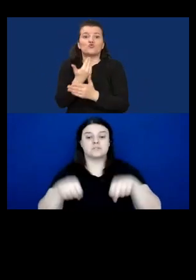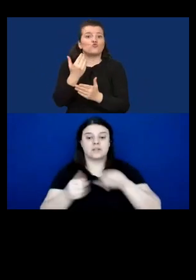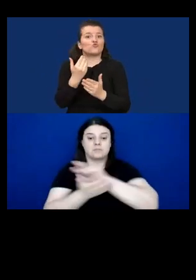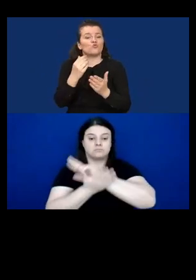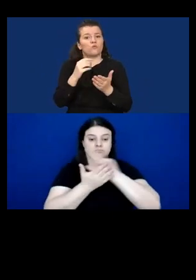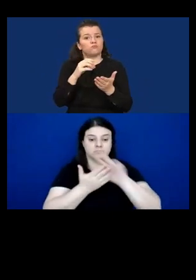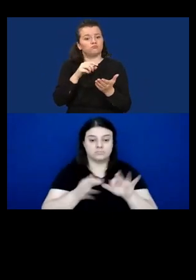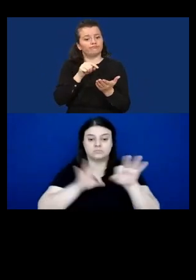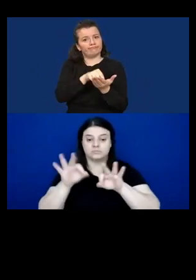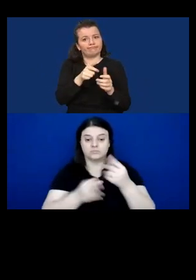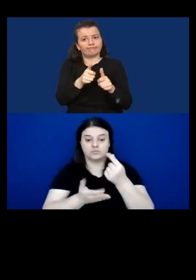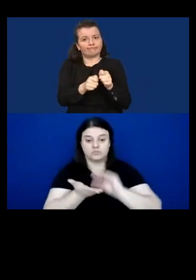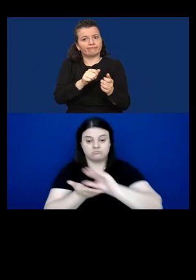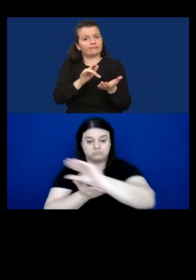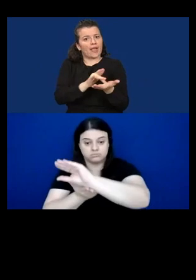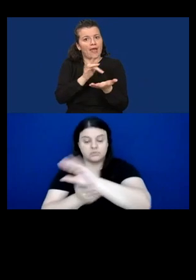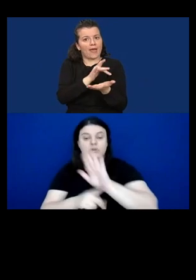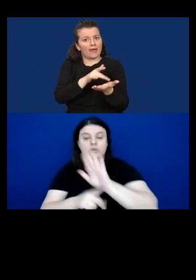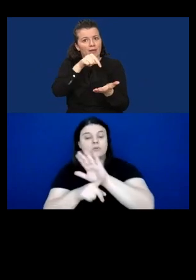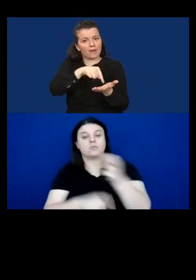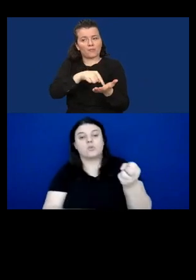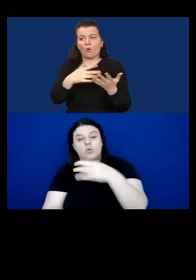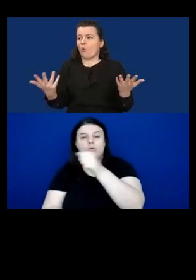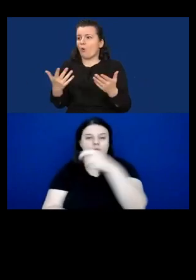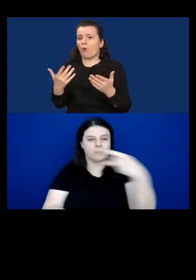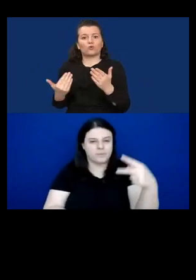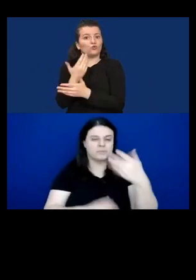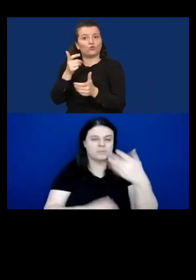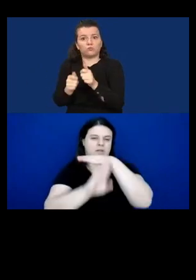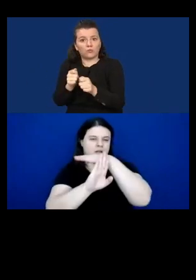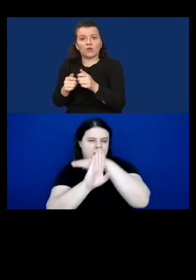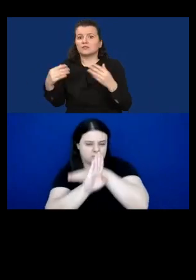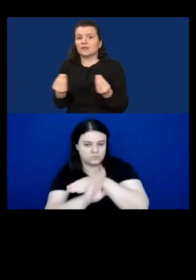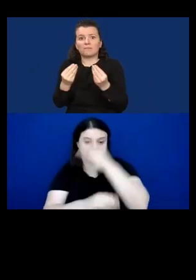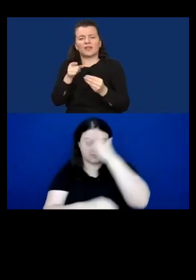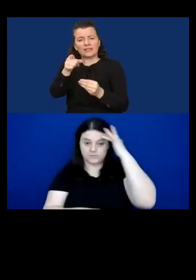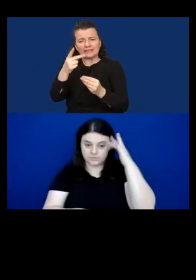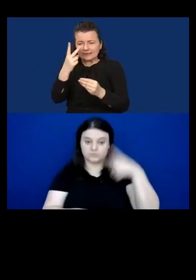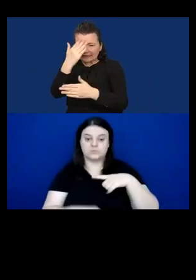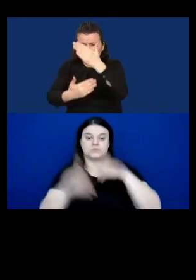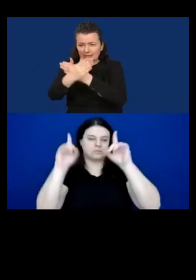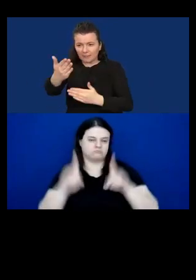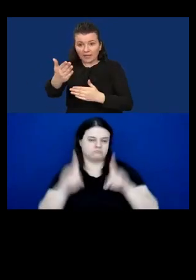to individuals with disabilities if these apps and equipment compensate for their specific disabilities.